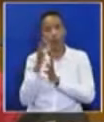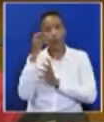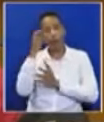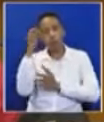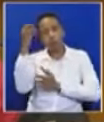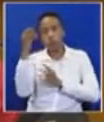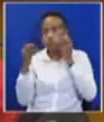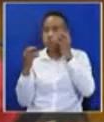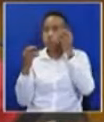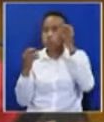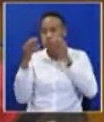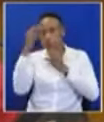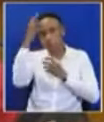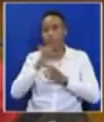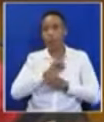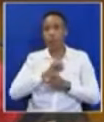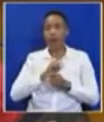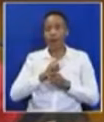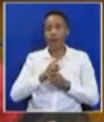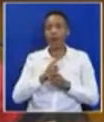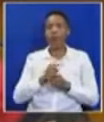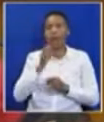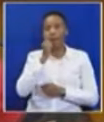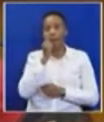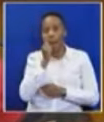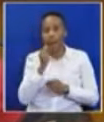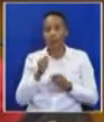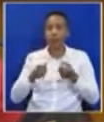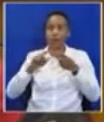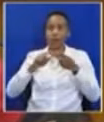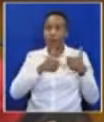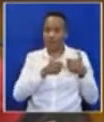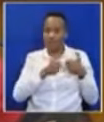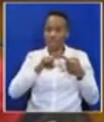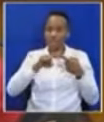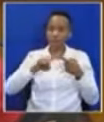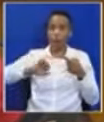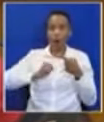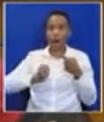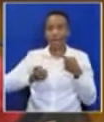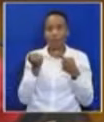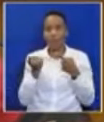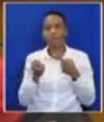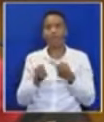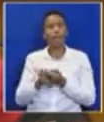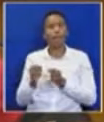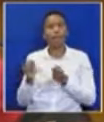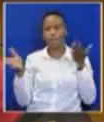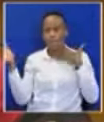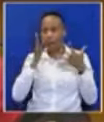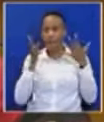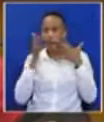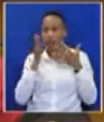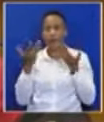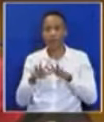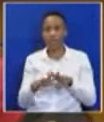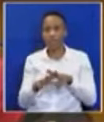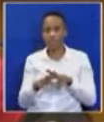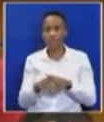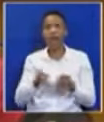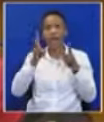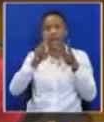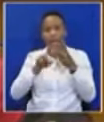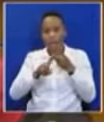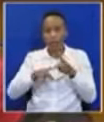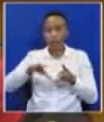boyfriends. Somewhere in the rural Eastern Cape today, under the pretext of cultural practice cultures, called Ukutwala, a